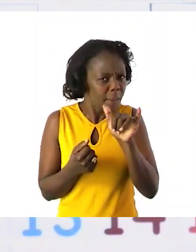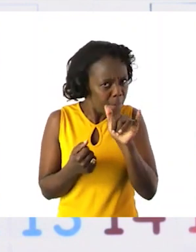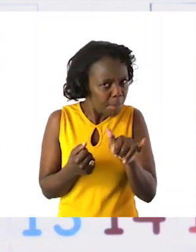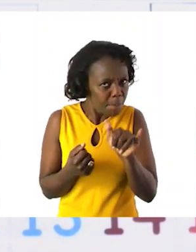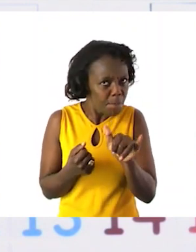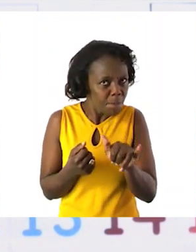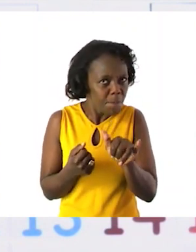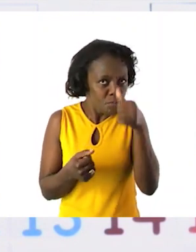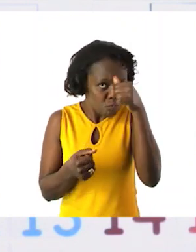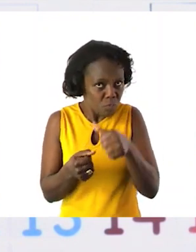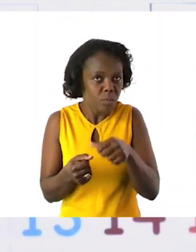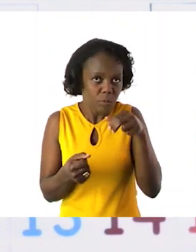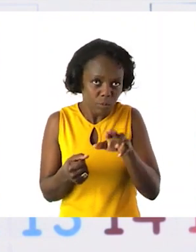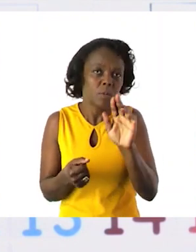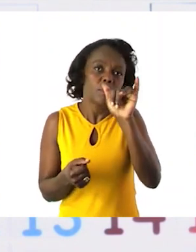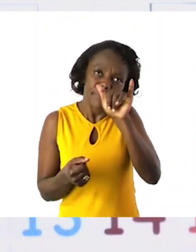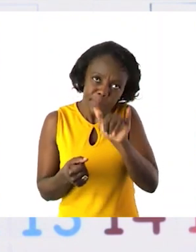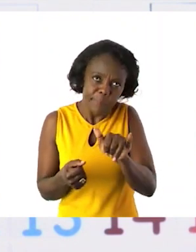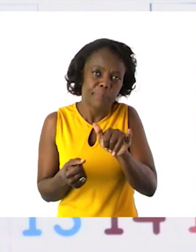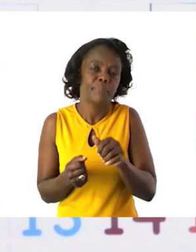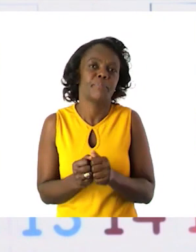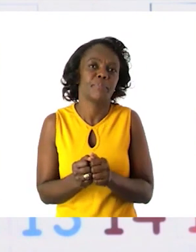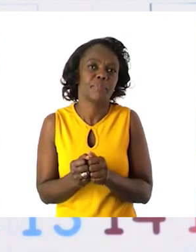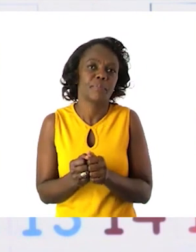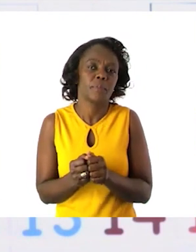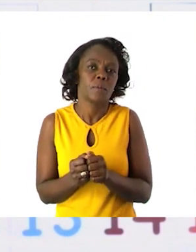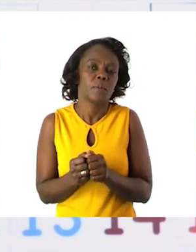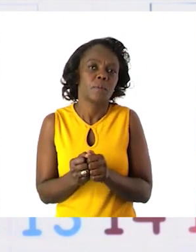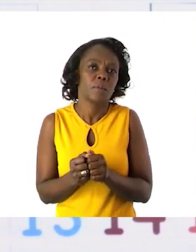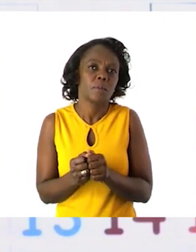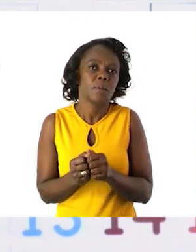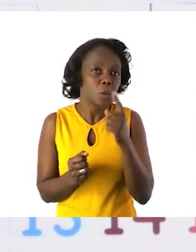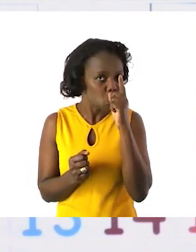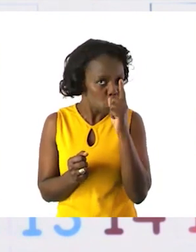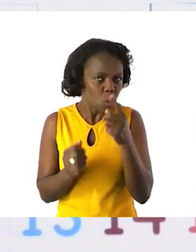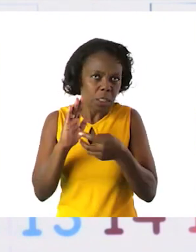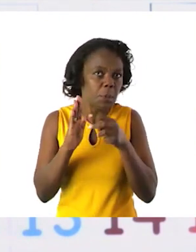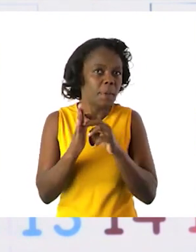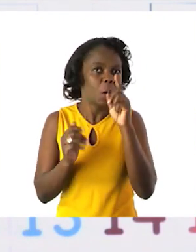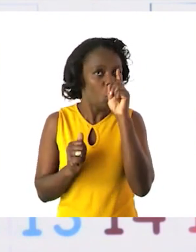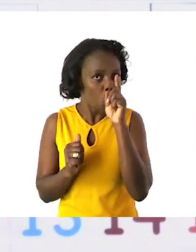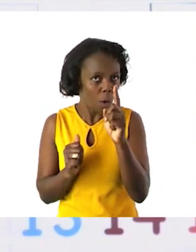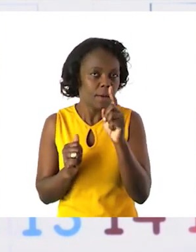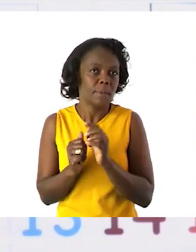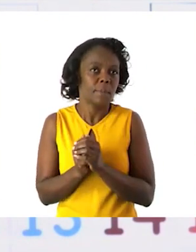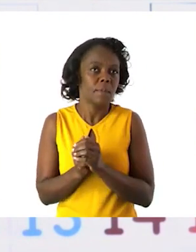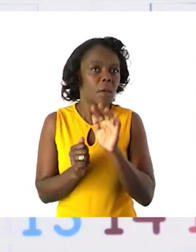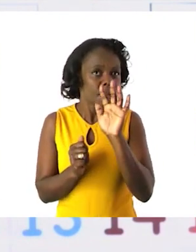We don't have to count how many. Then same number is a unit. Unit means 1. Therefore a 5